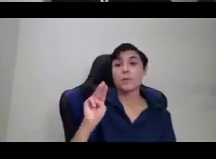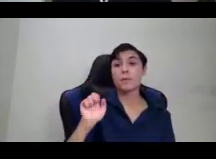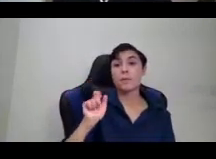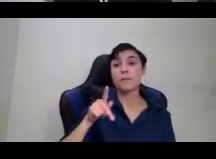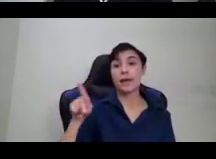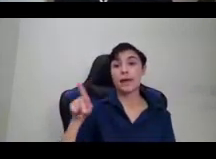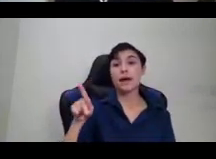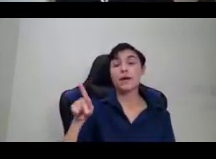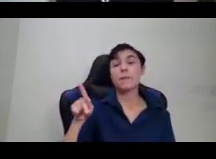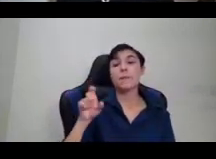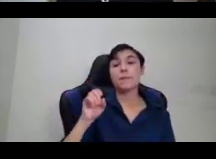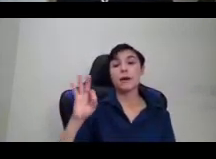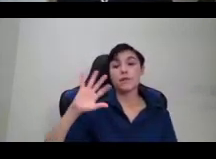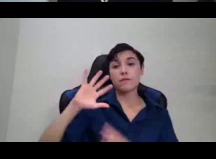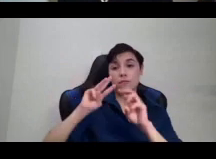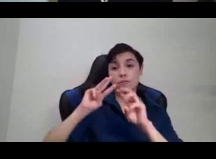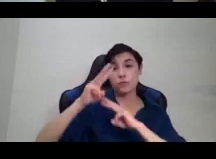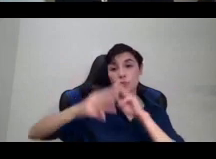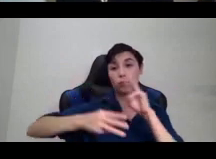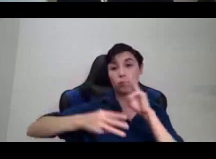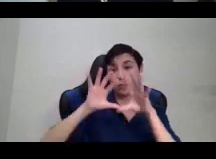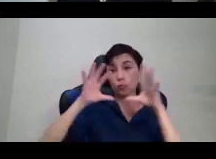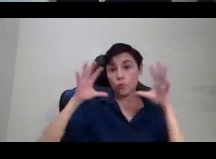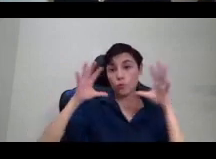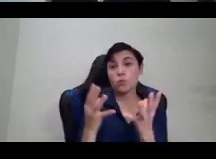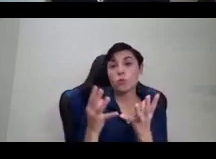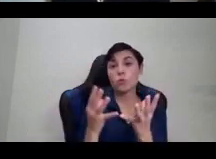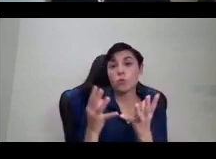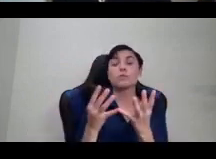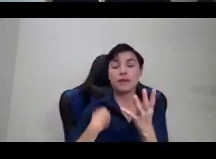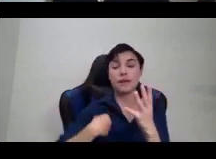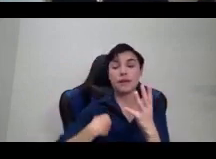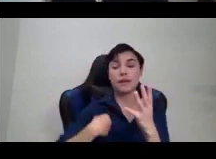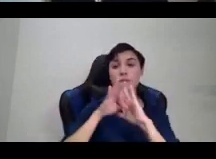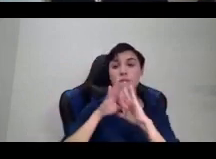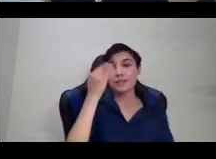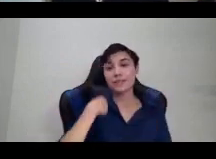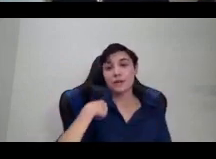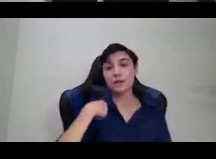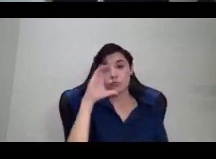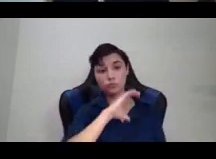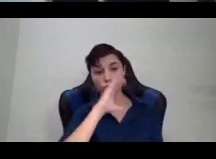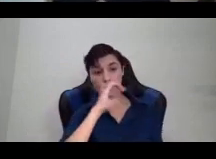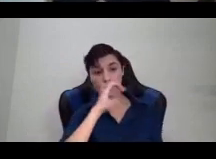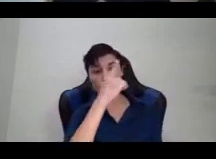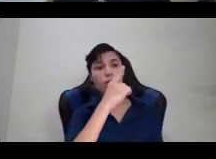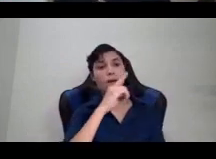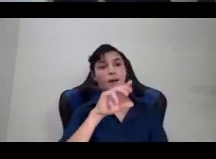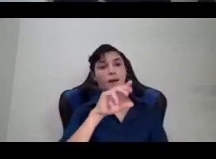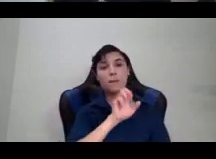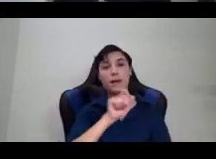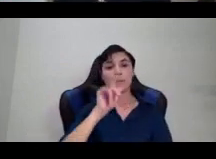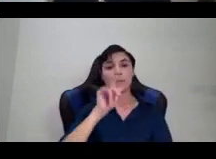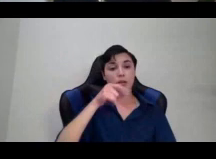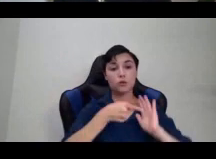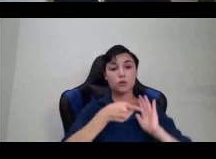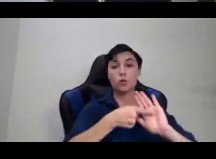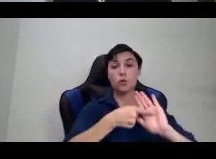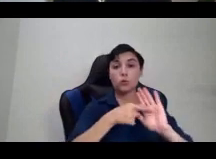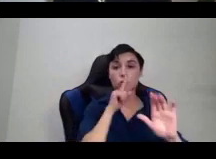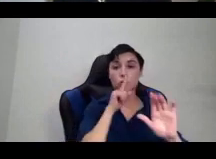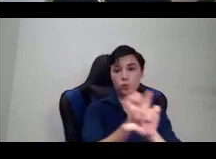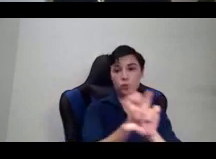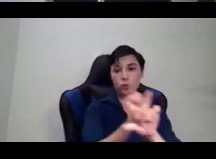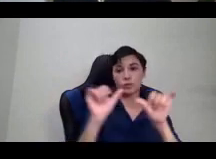came across it because I was searching at one point for a map in which Africa was the right size and where we were oriented